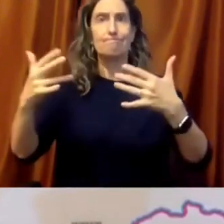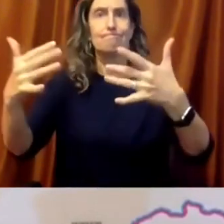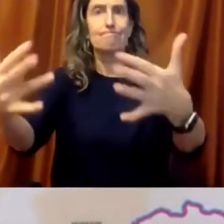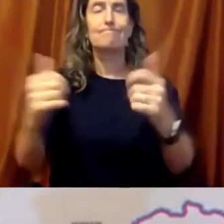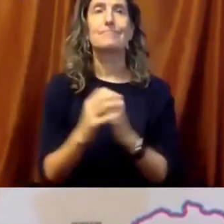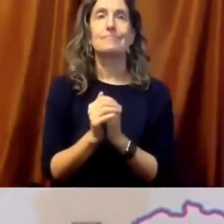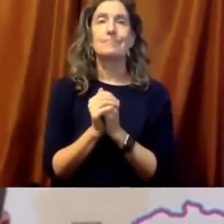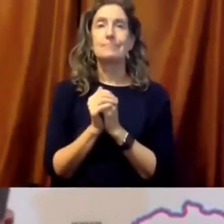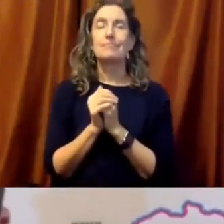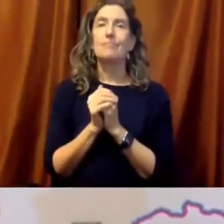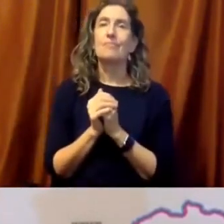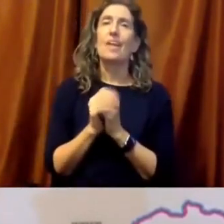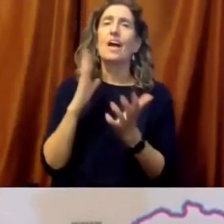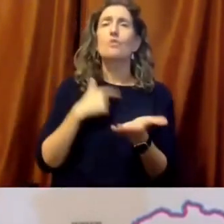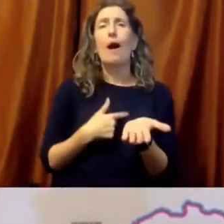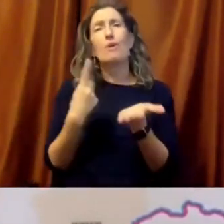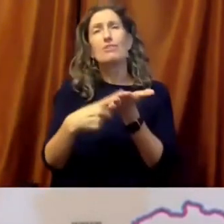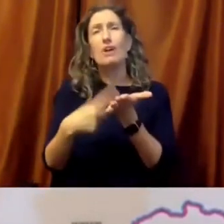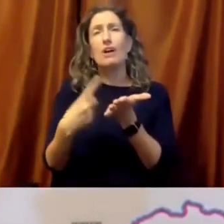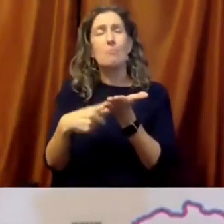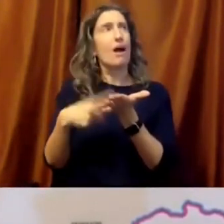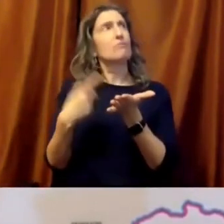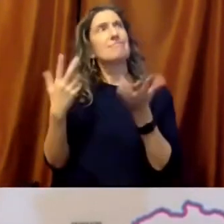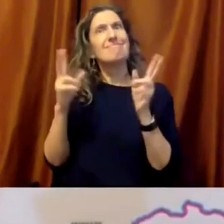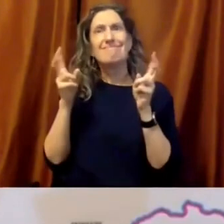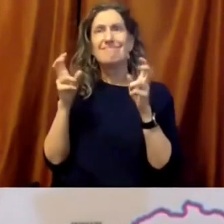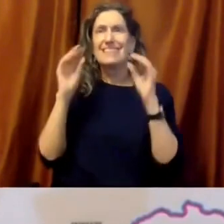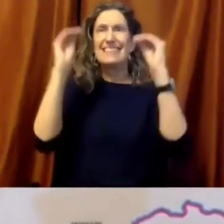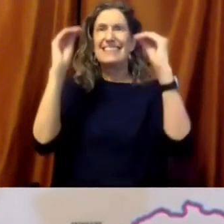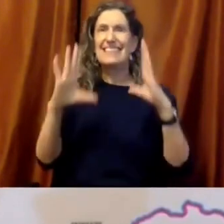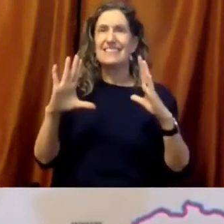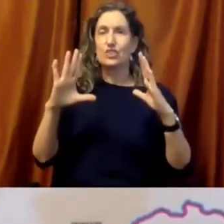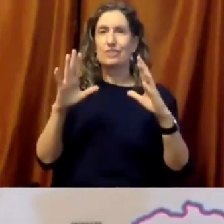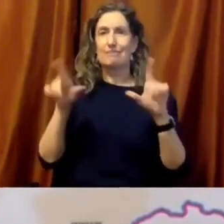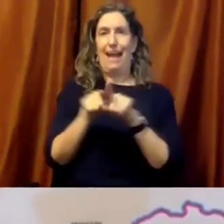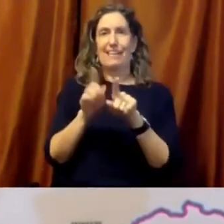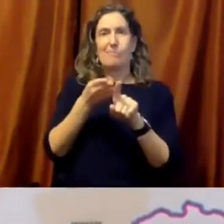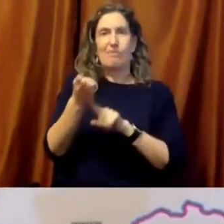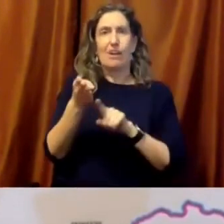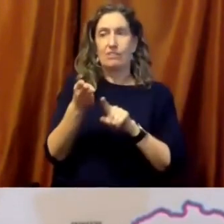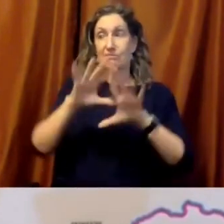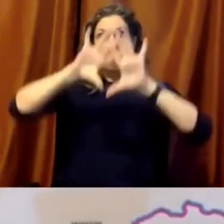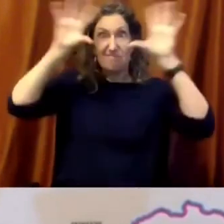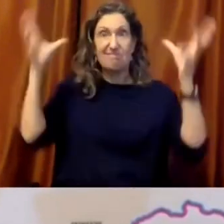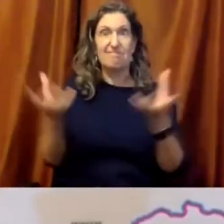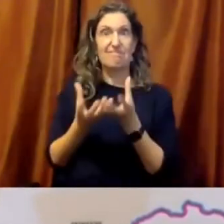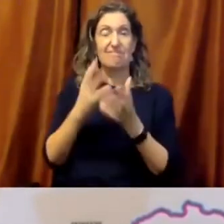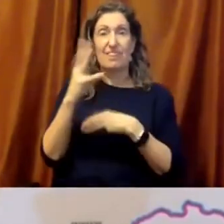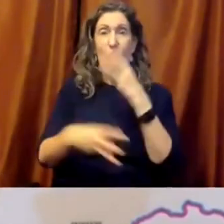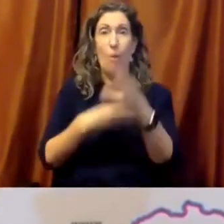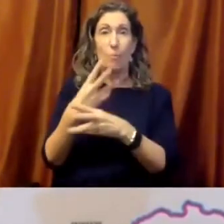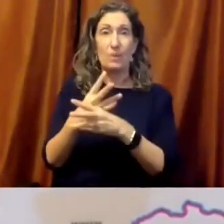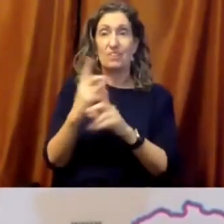of this past year, what we have experienced, what we've learned, and a little bit about where we are going. And